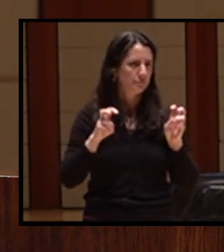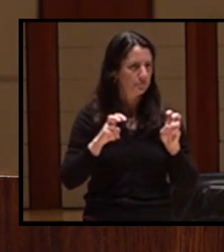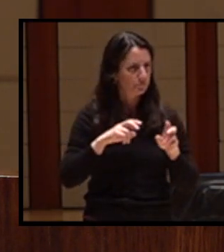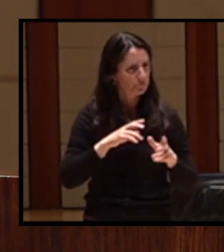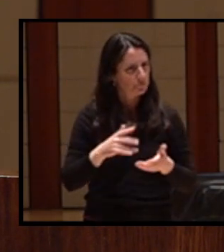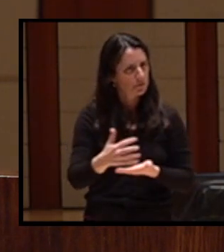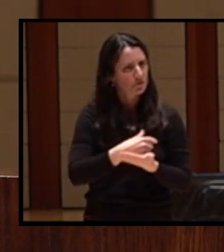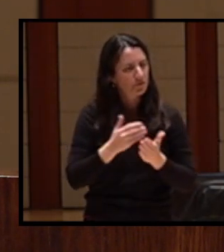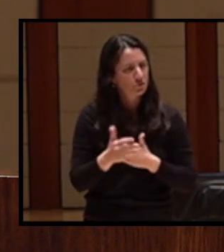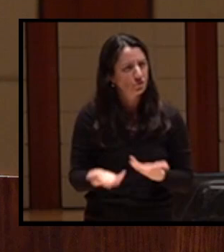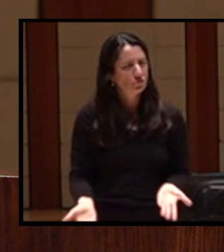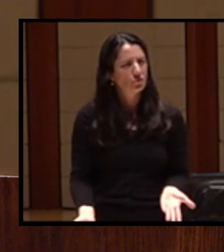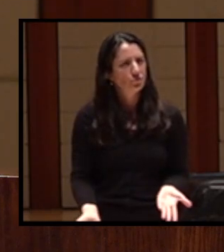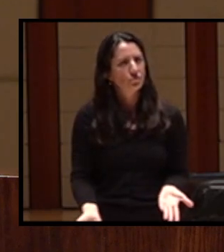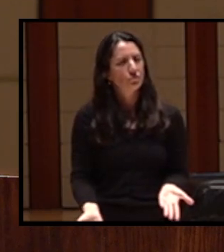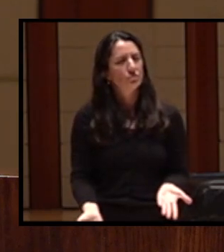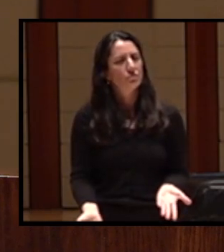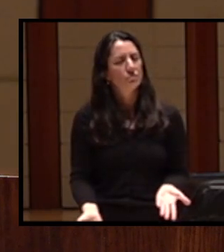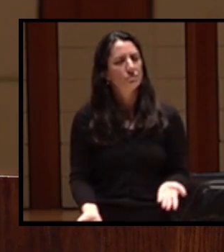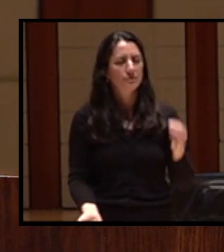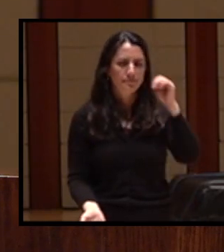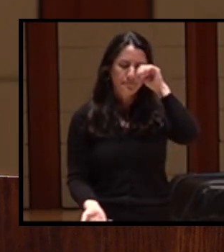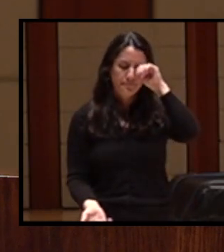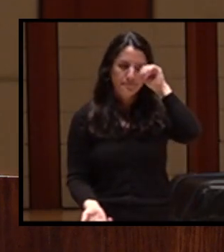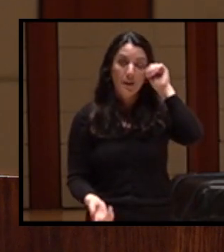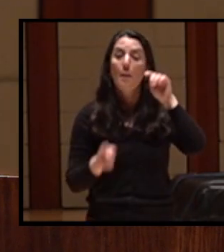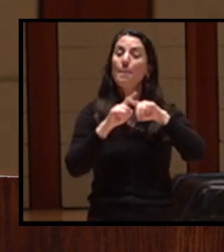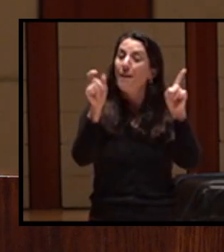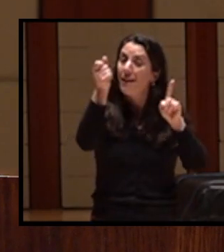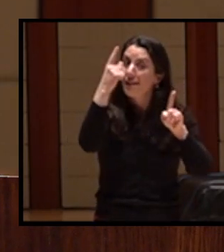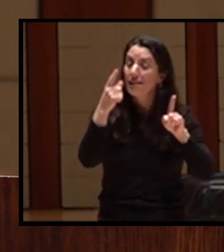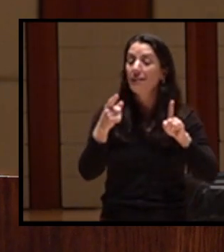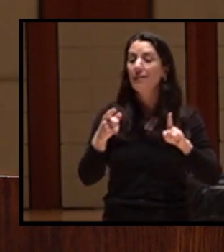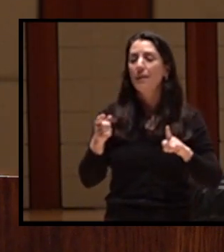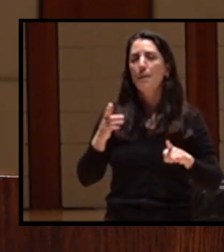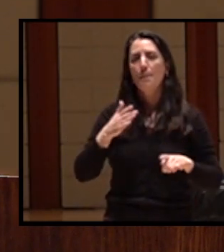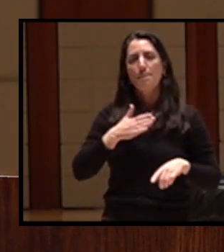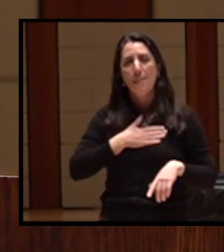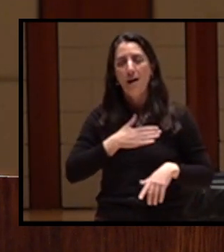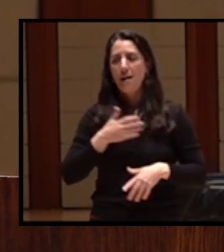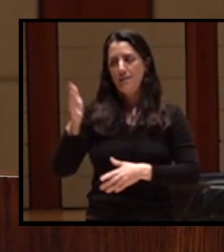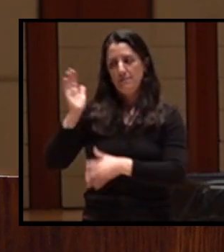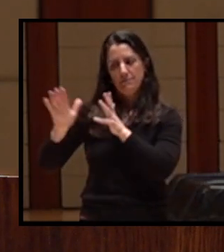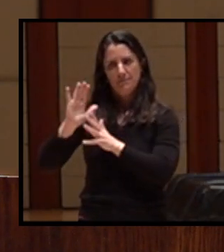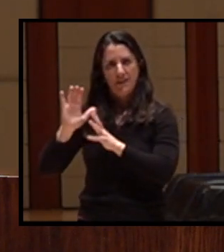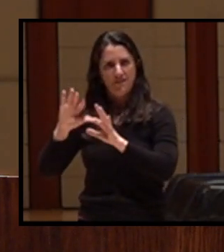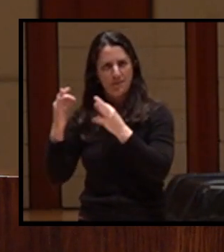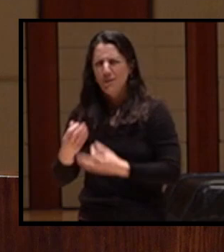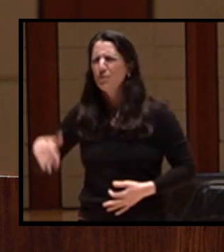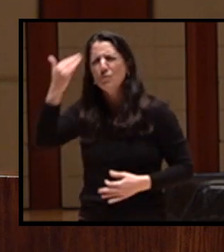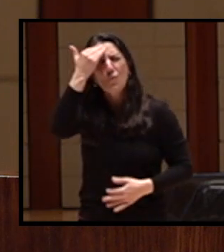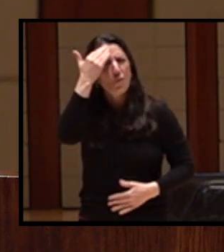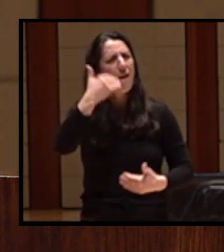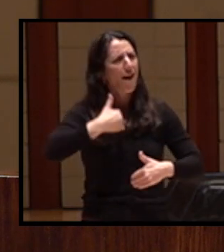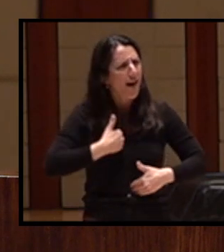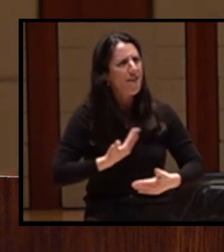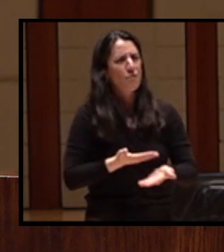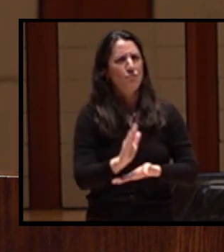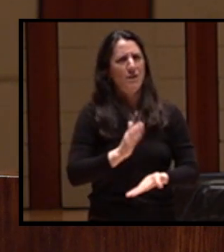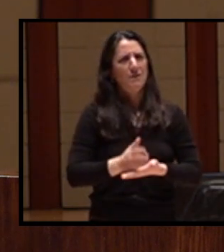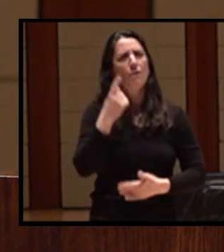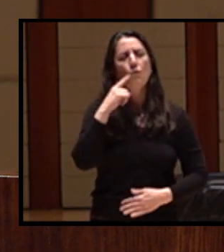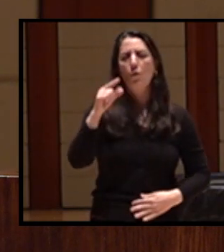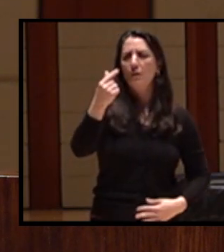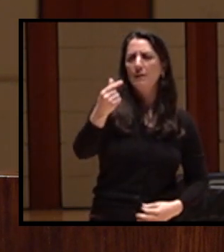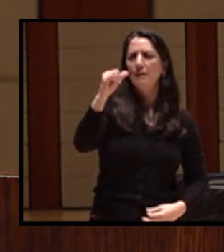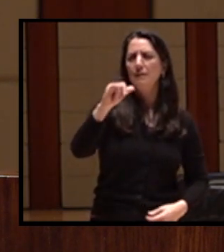-uncles and aunts knew they had what they called Indian rights, which privileged them with the right to gill net on the Klamath